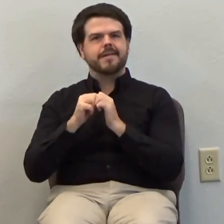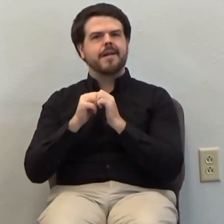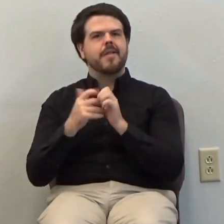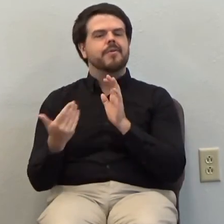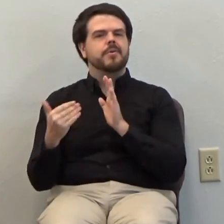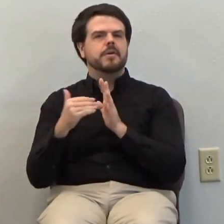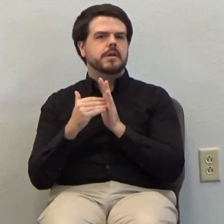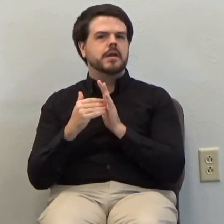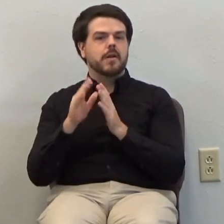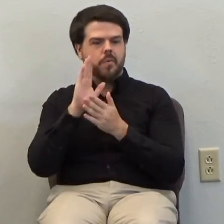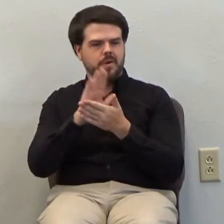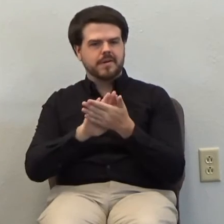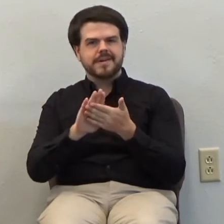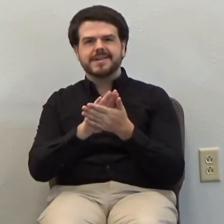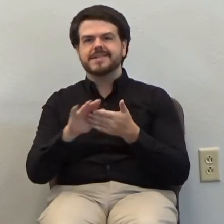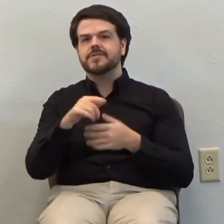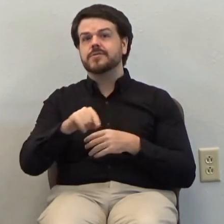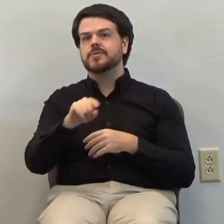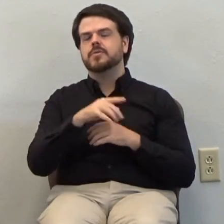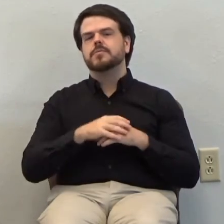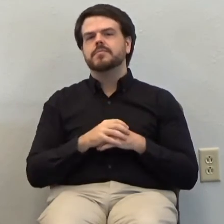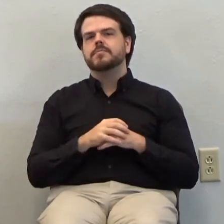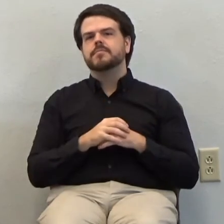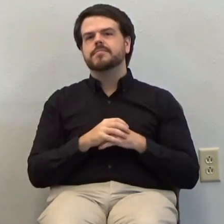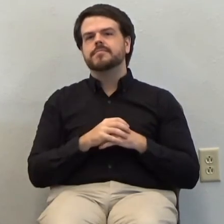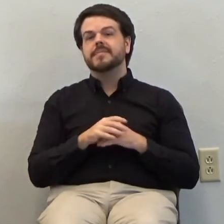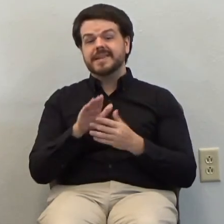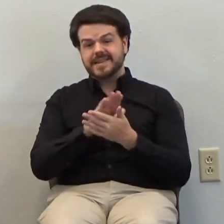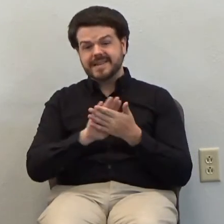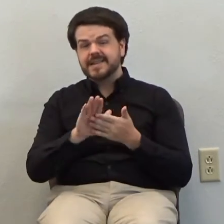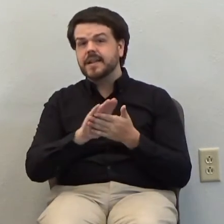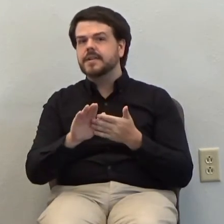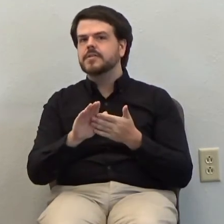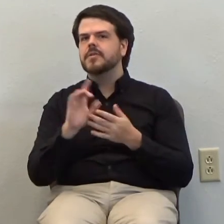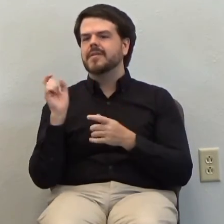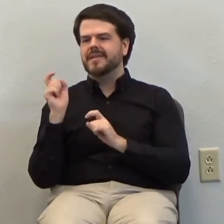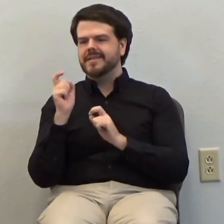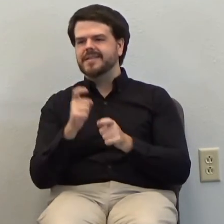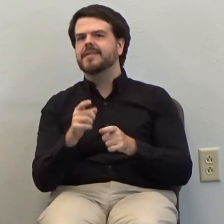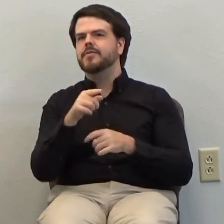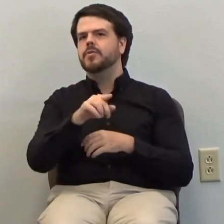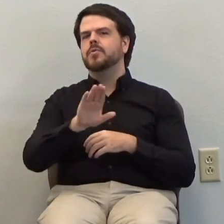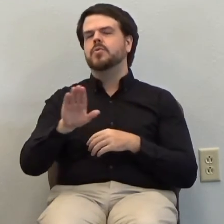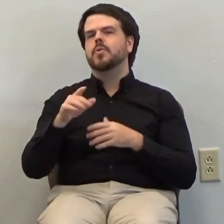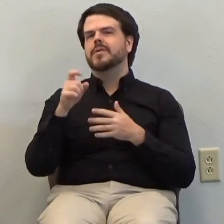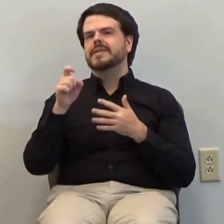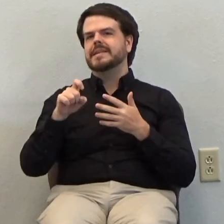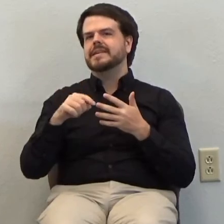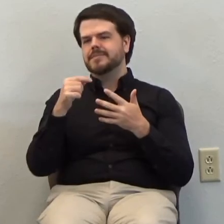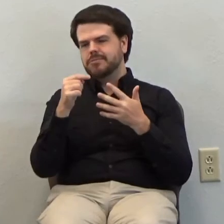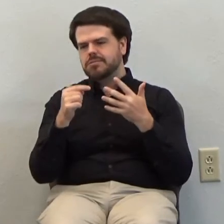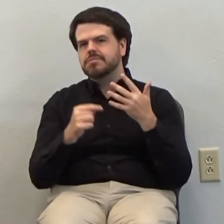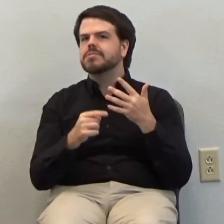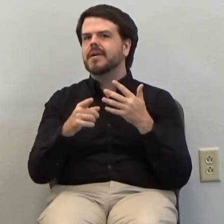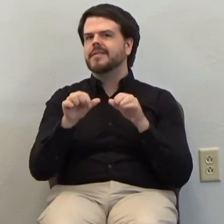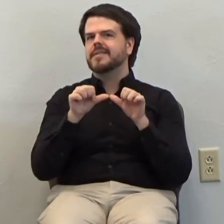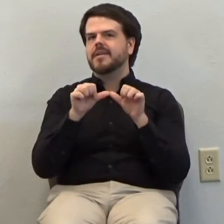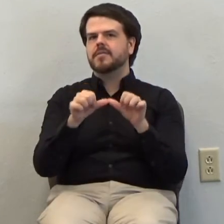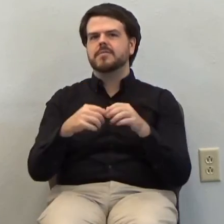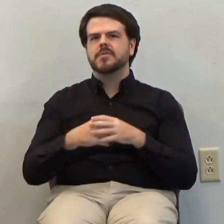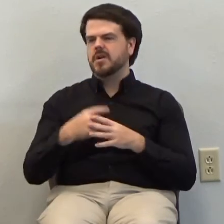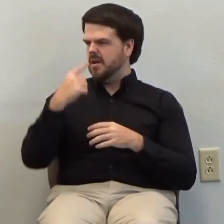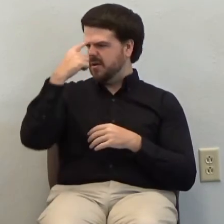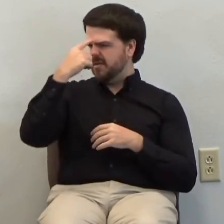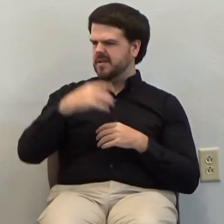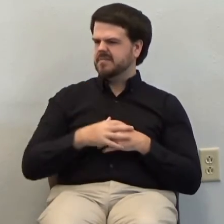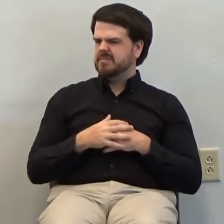me cleanse you and I just won't cleanse you I will also give you what you need to go on and sometimes we think well I don't feel